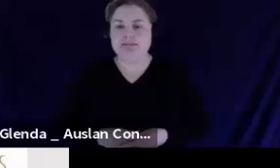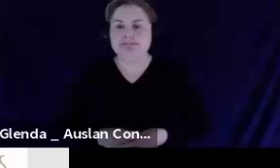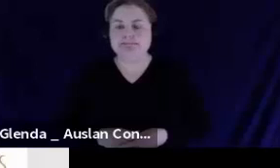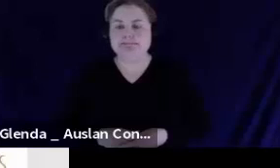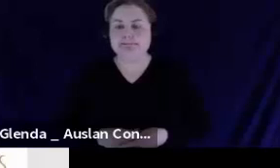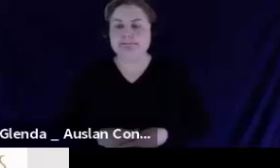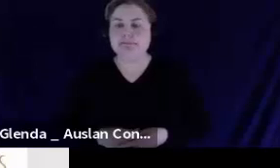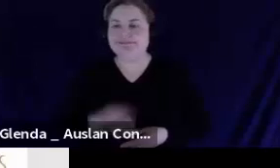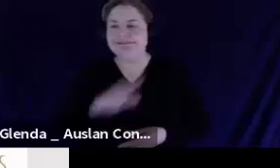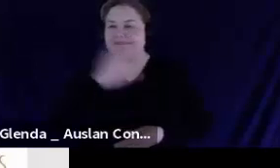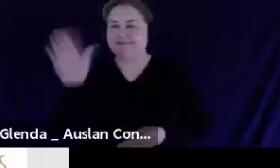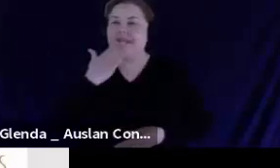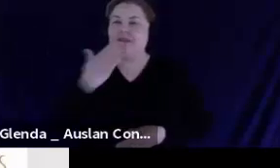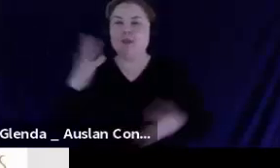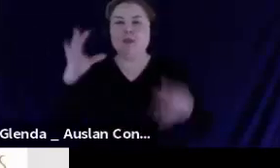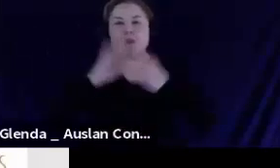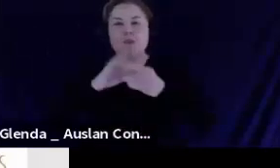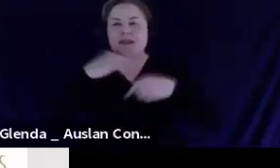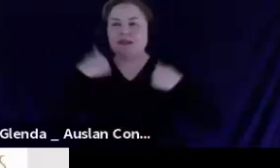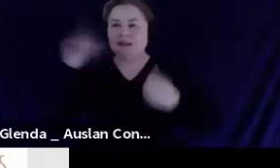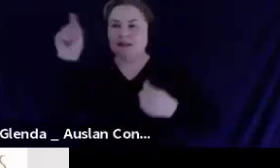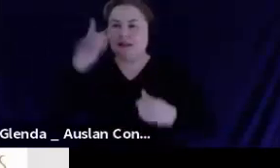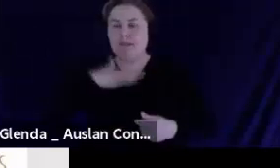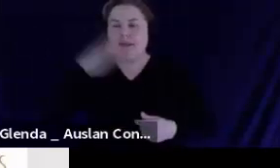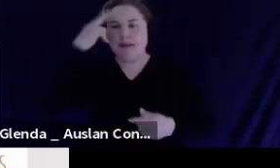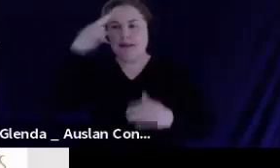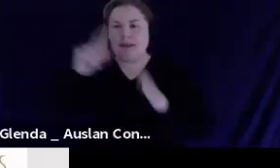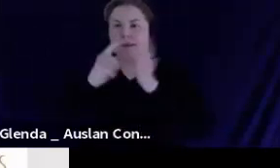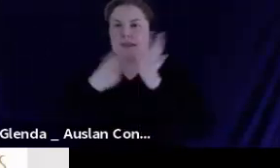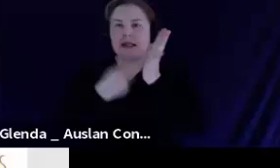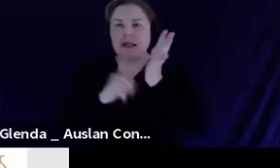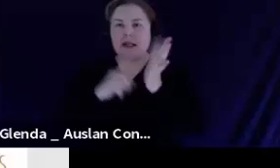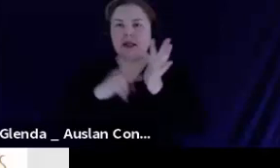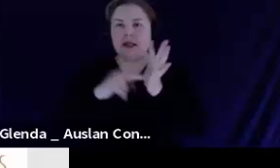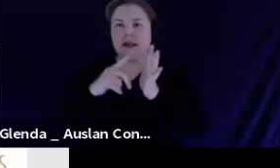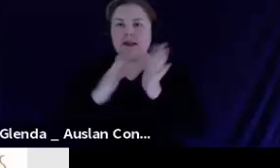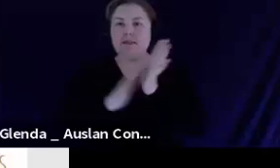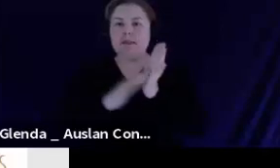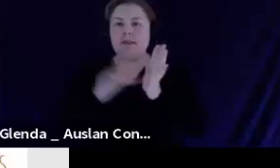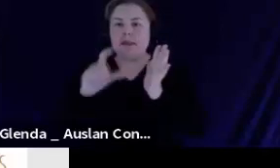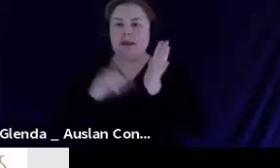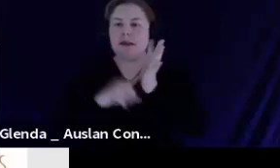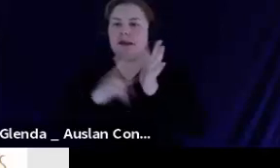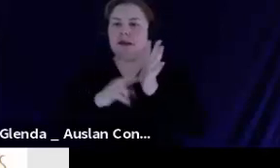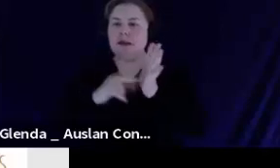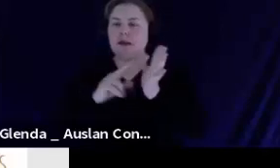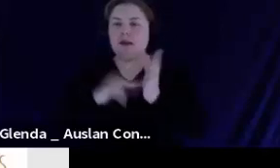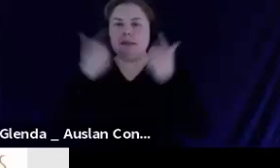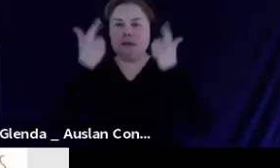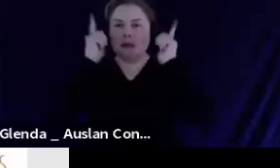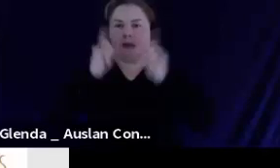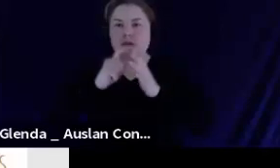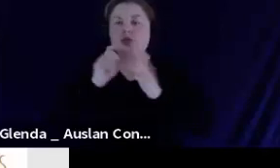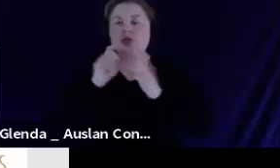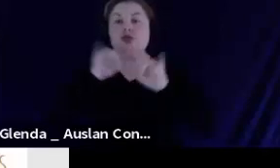Thank you for joining us today. My name is Darlene McLennan and I'm the manager of the Australian Disability Clearinghouse on Education and Training,